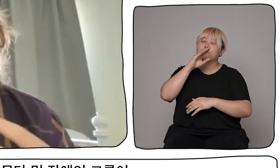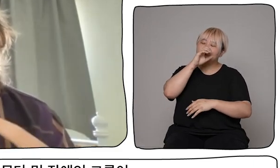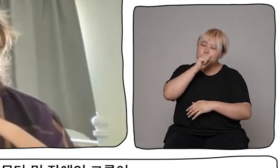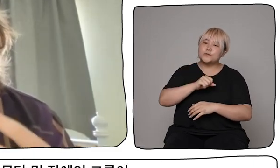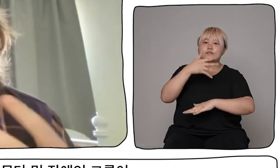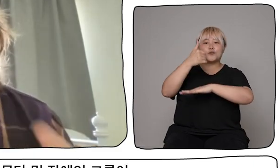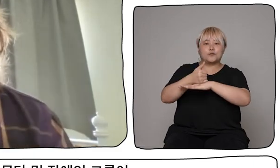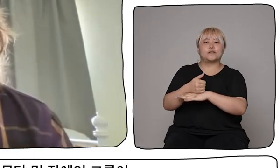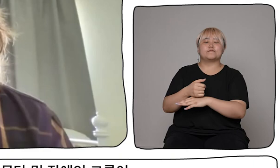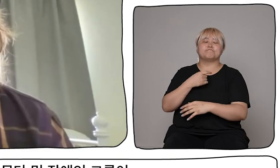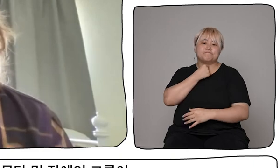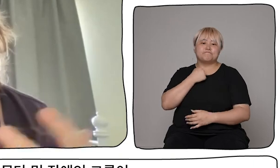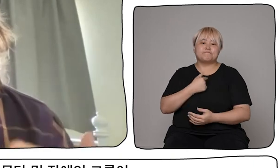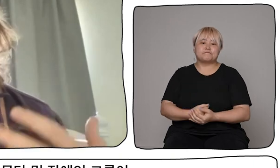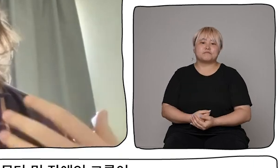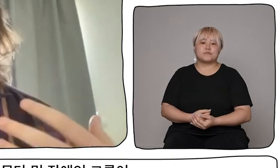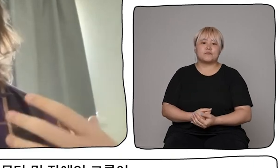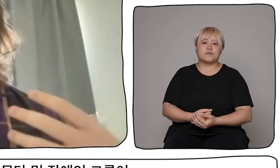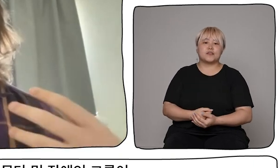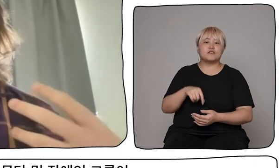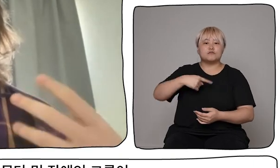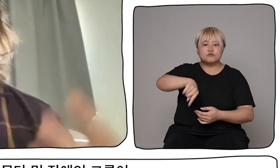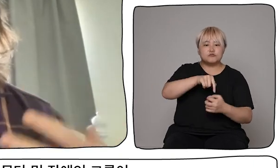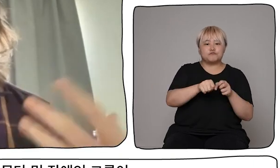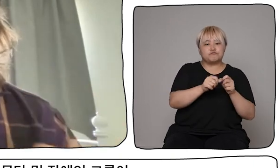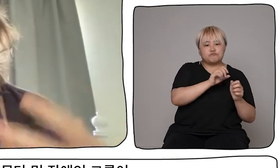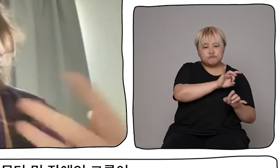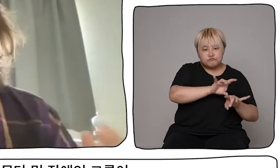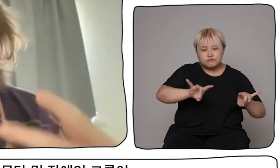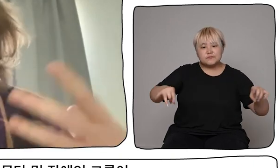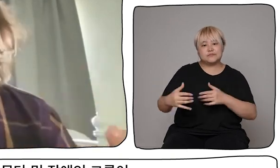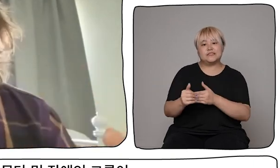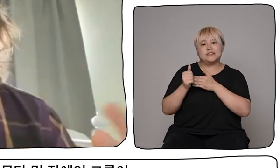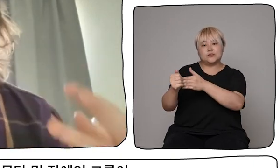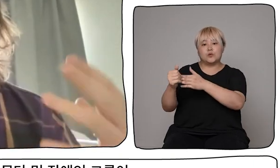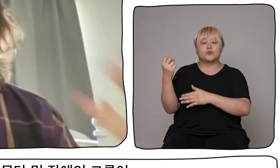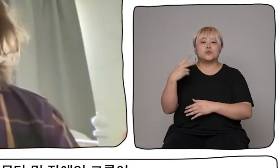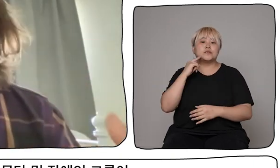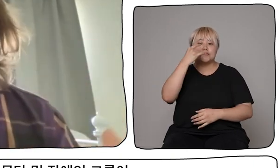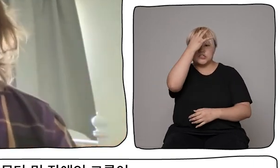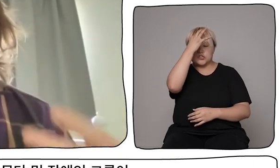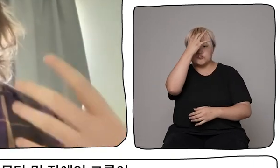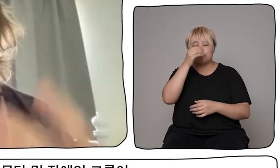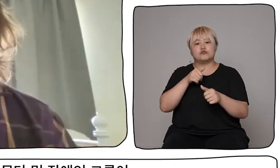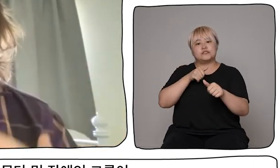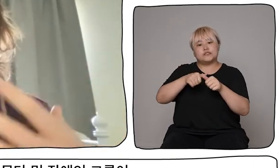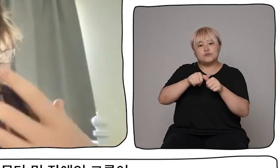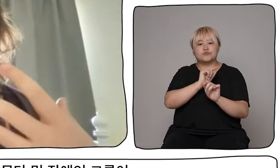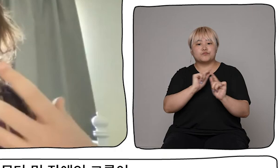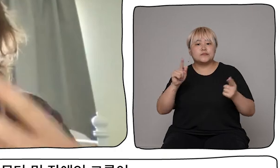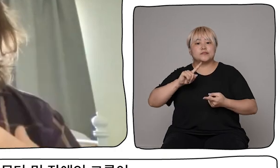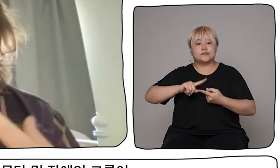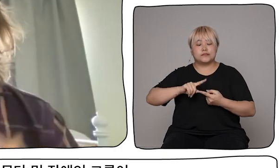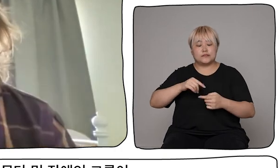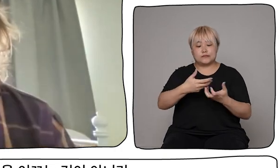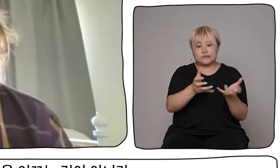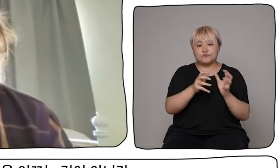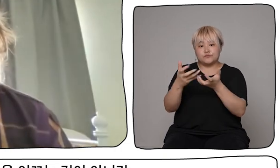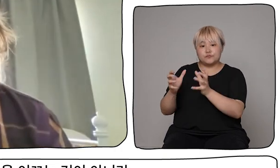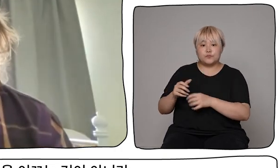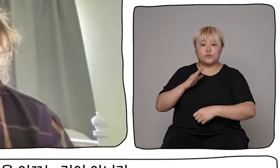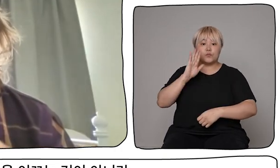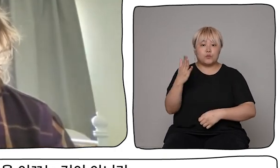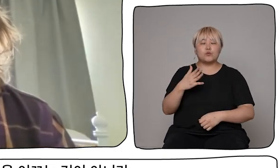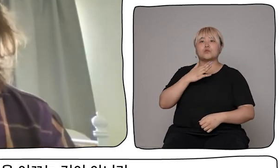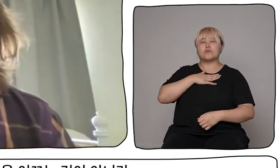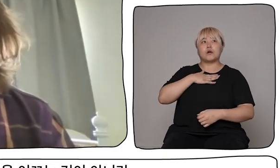and artistic advisory groups and groups of disabled deaf and neurodivergent individuals making decisions about the organisations that serve them,